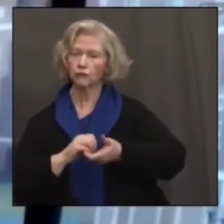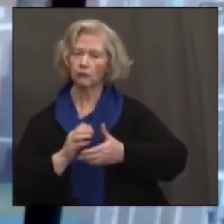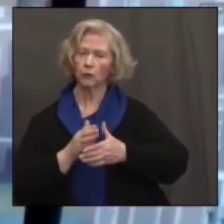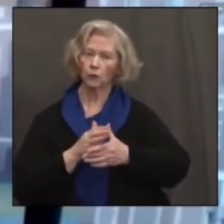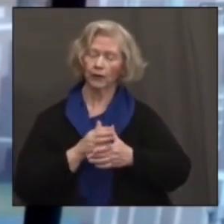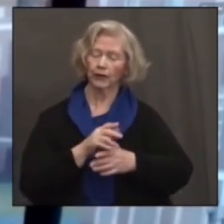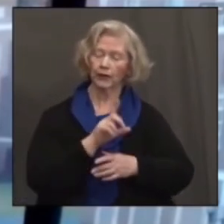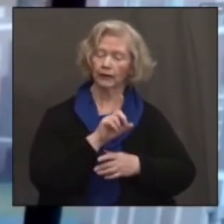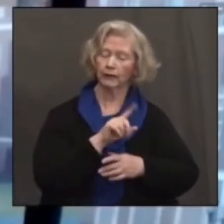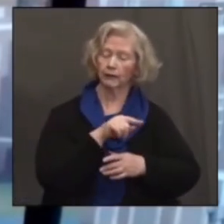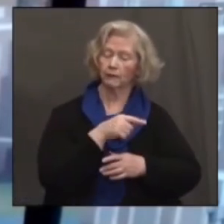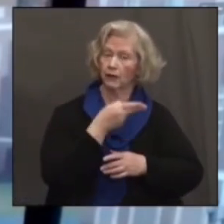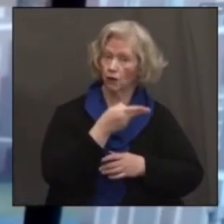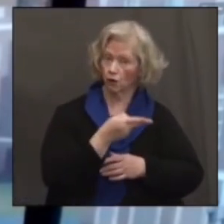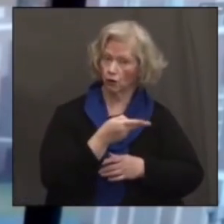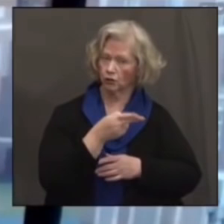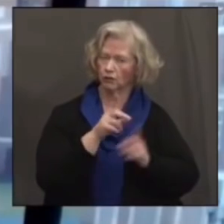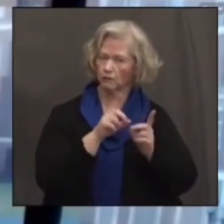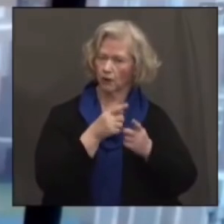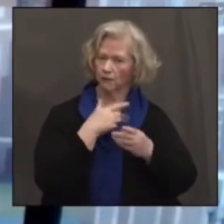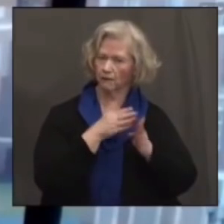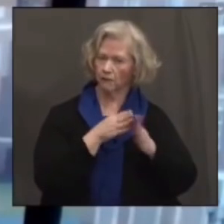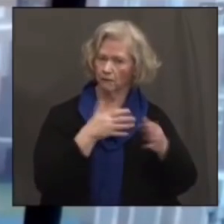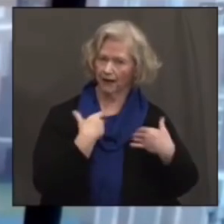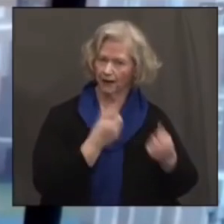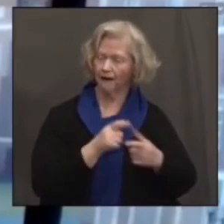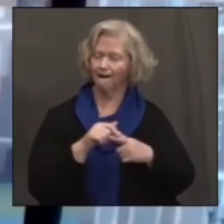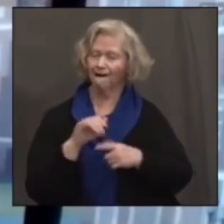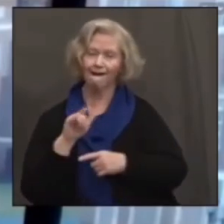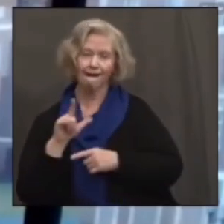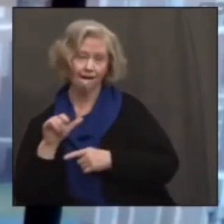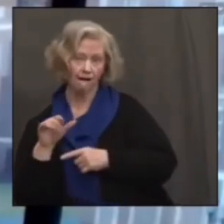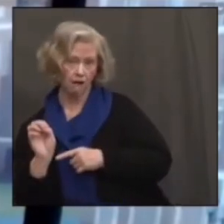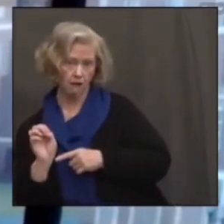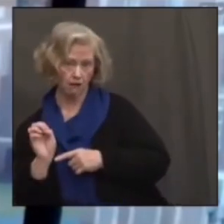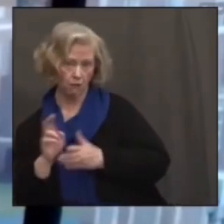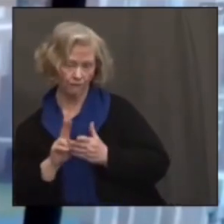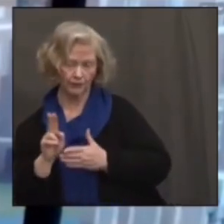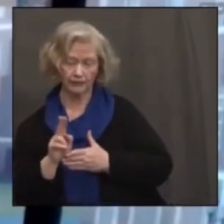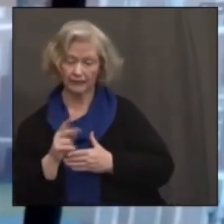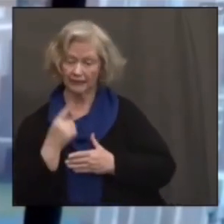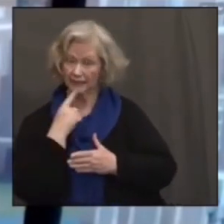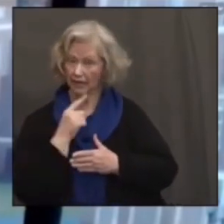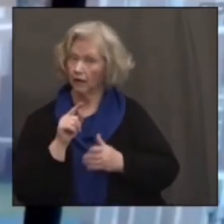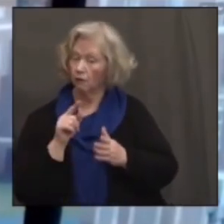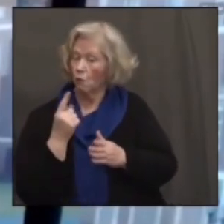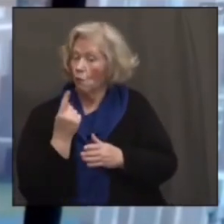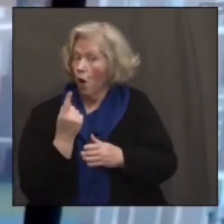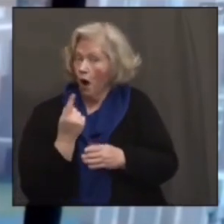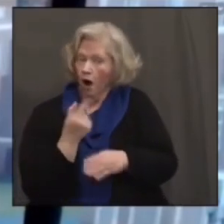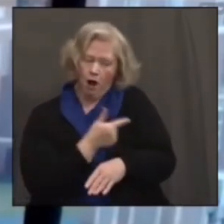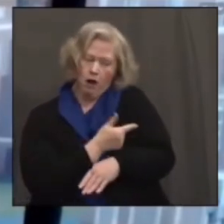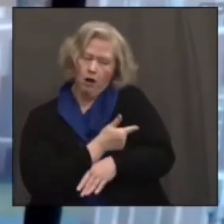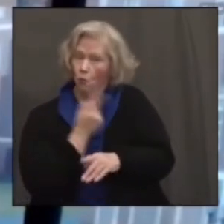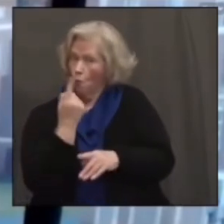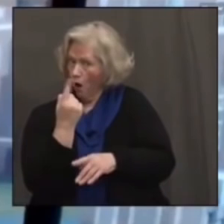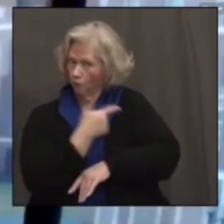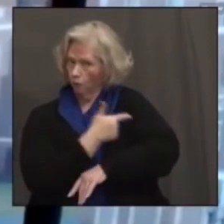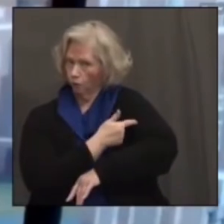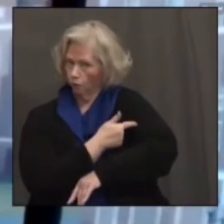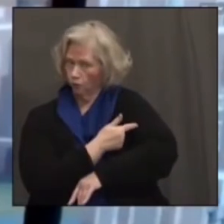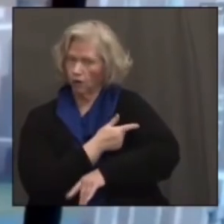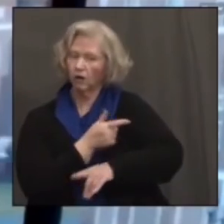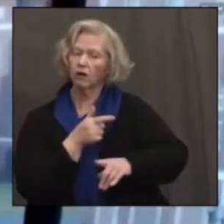Yale University that showed that a single dose of the vaccine